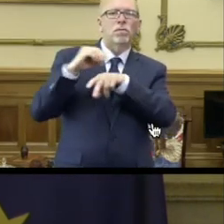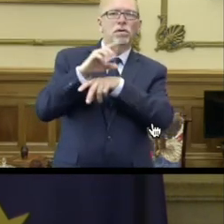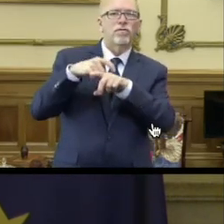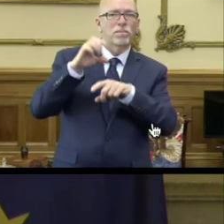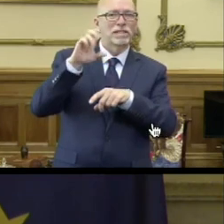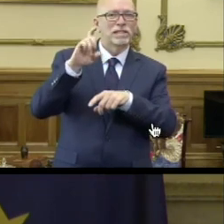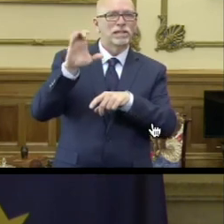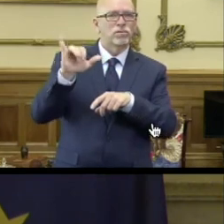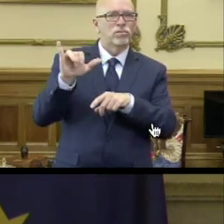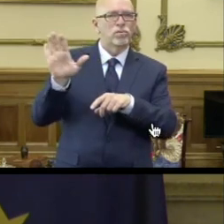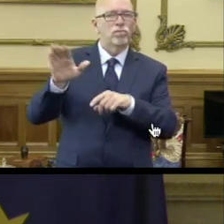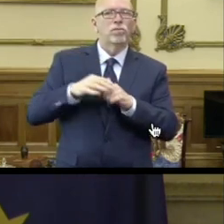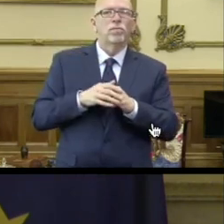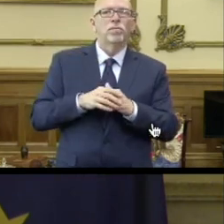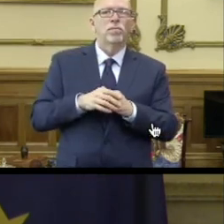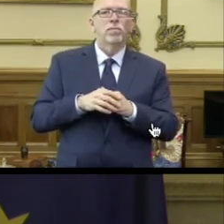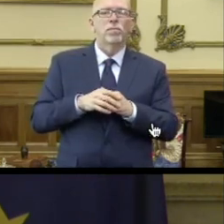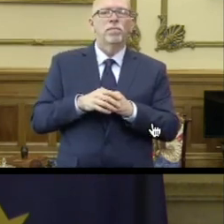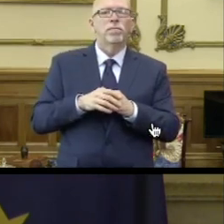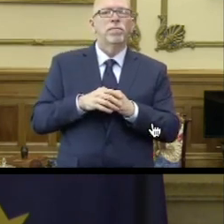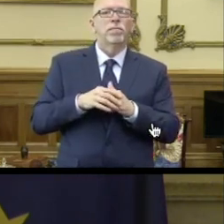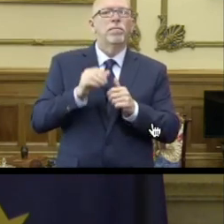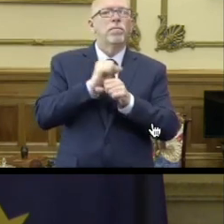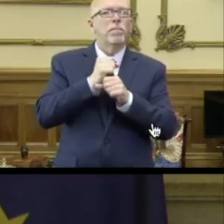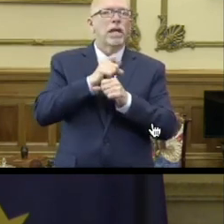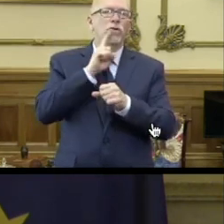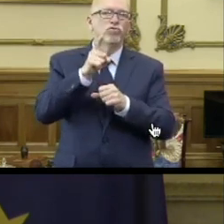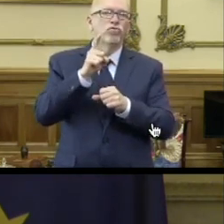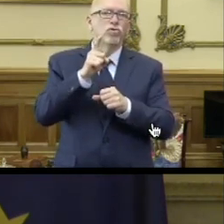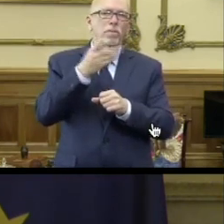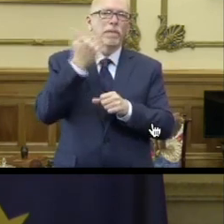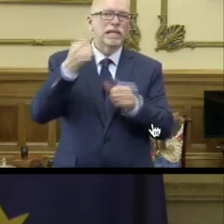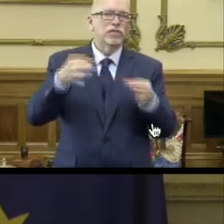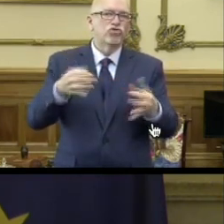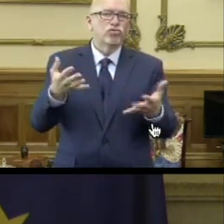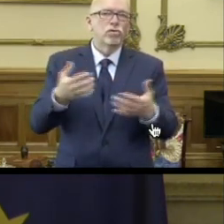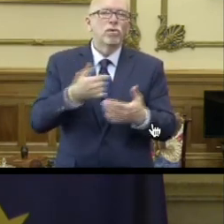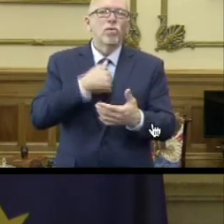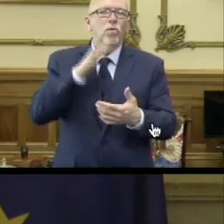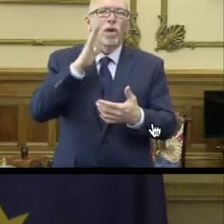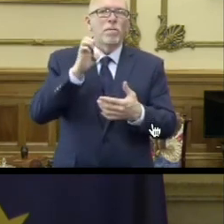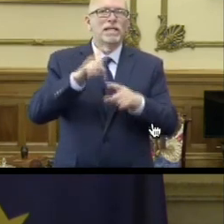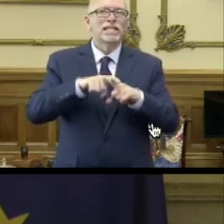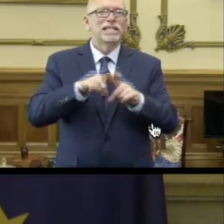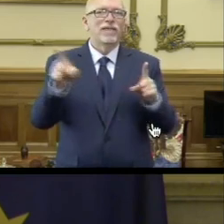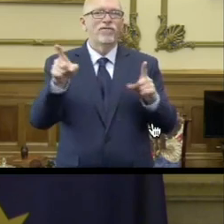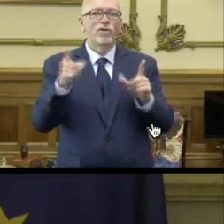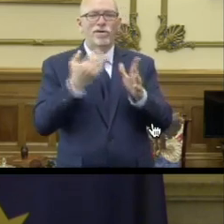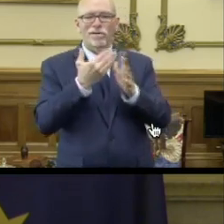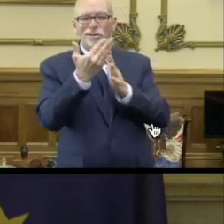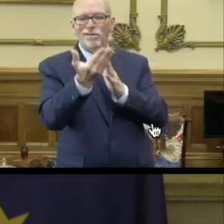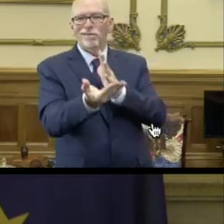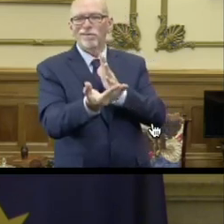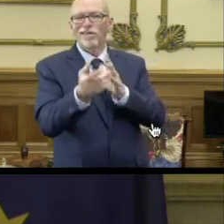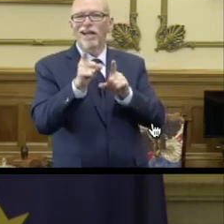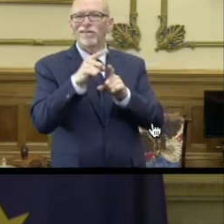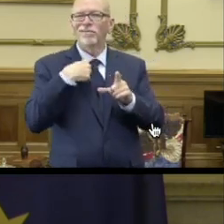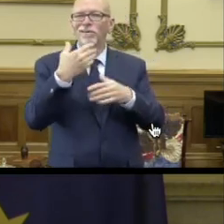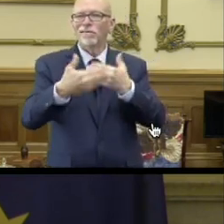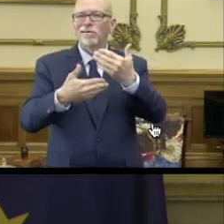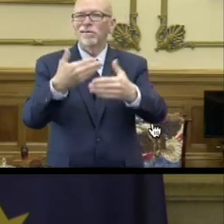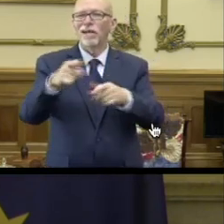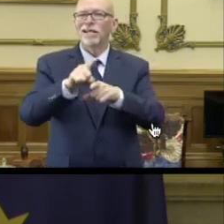CDC to make an informed decision. So we'll be in a different place just as the